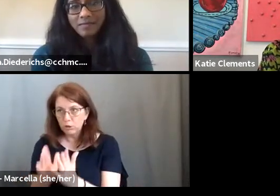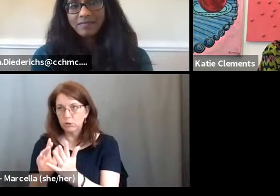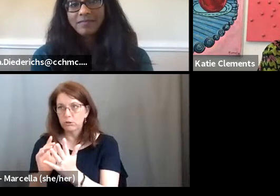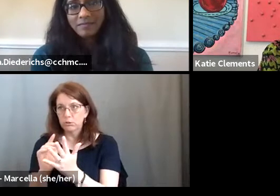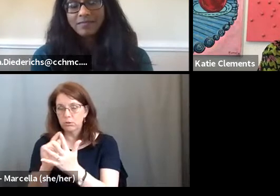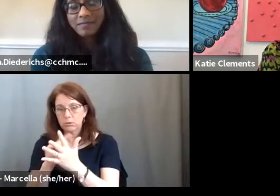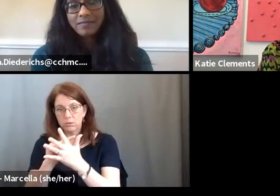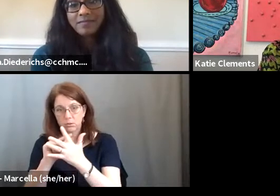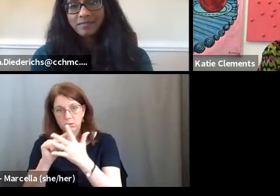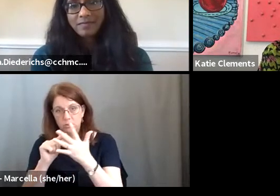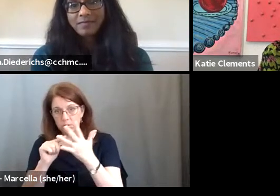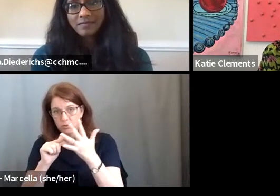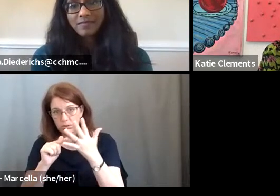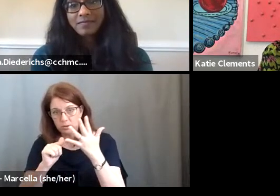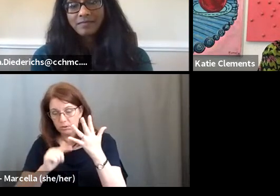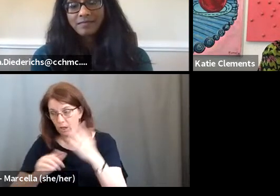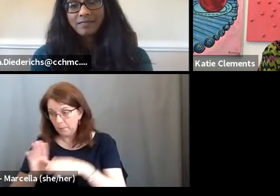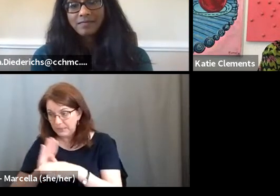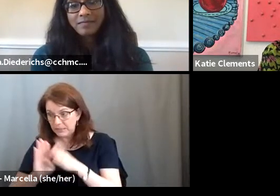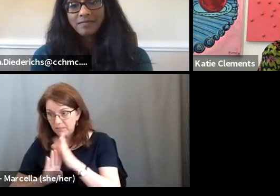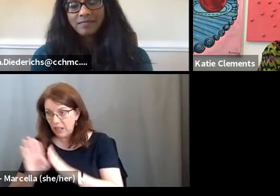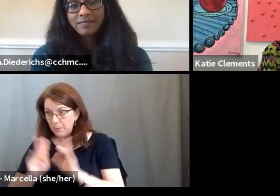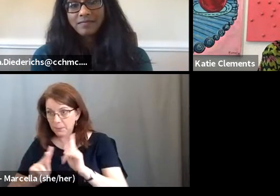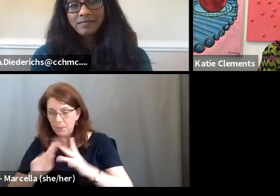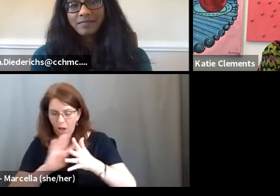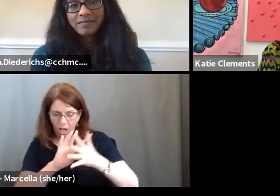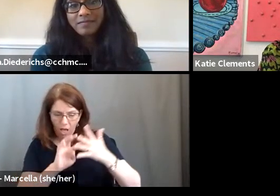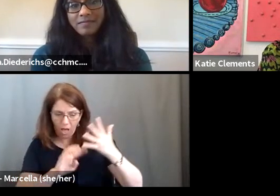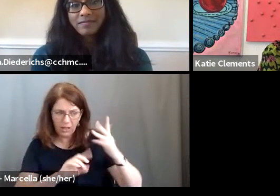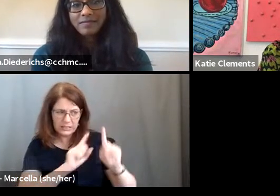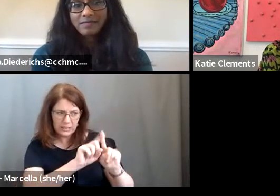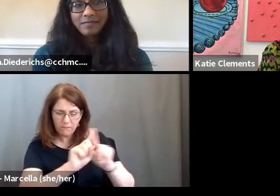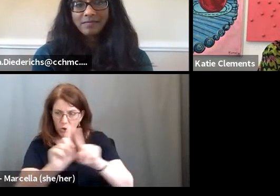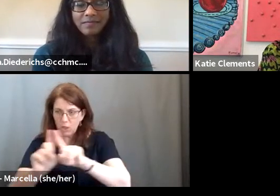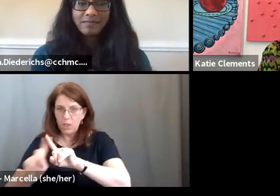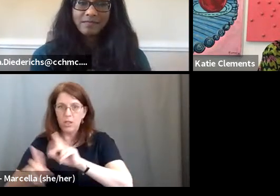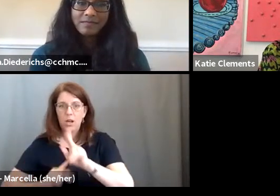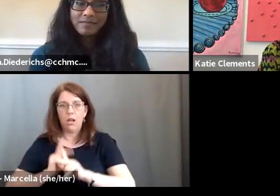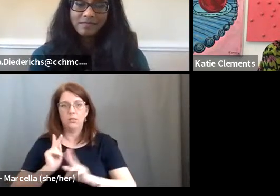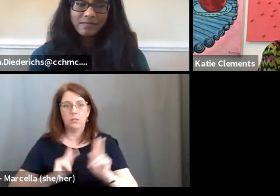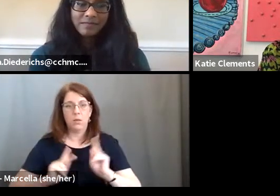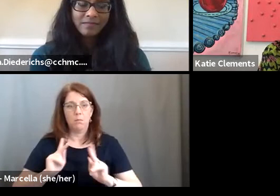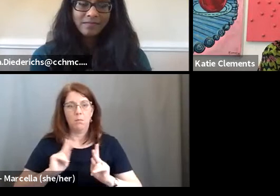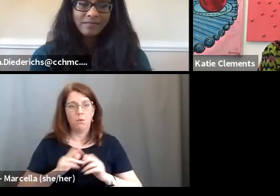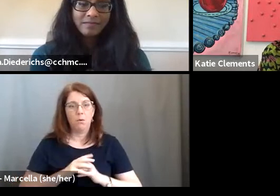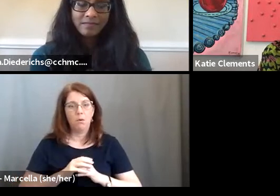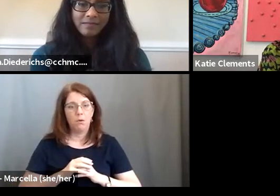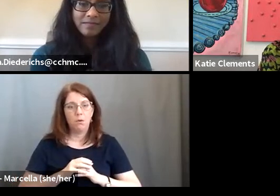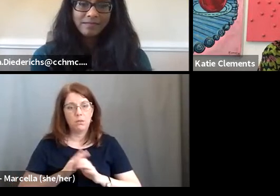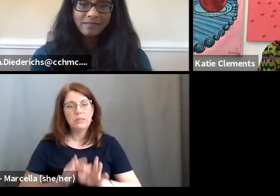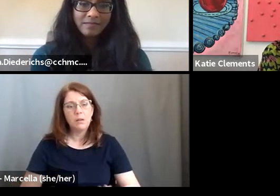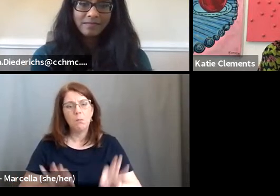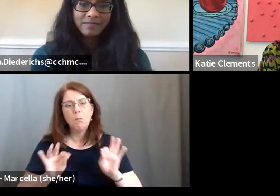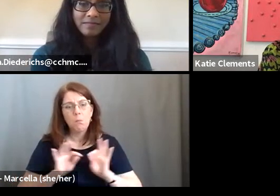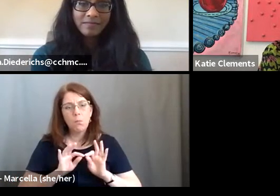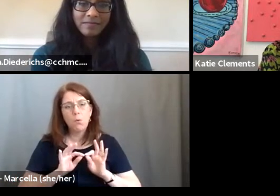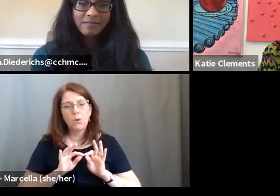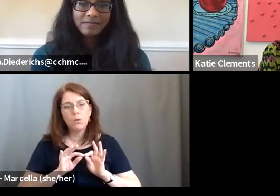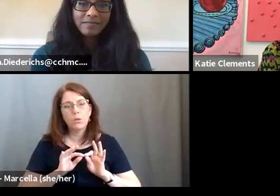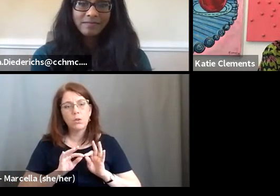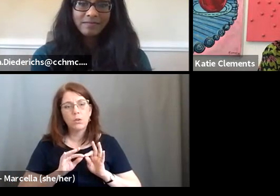um, uh, business developing people. So, you know, it's, um, it's important that you,